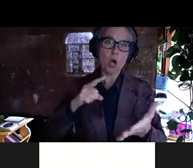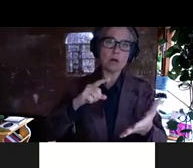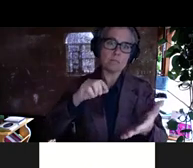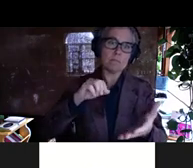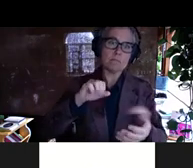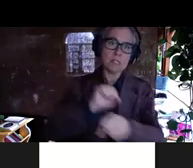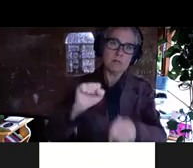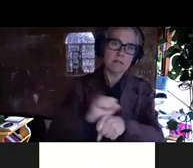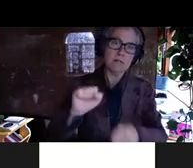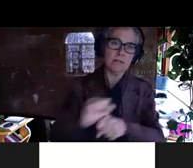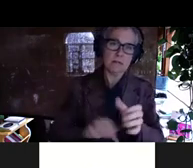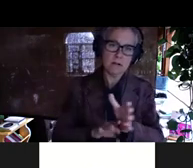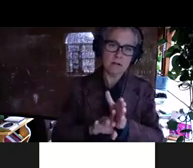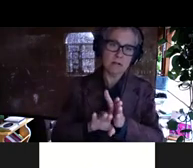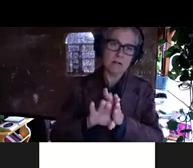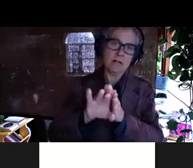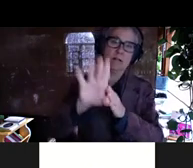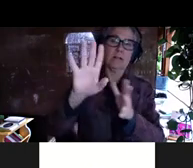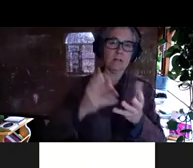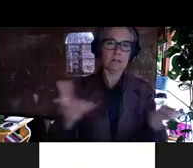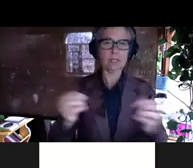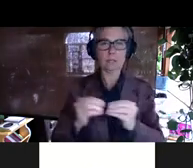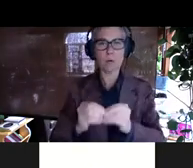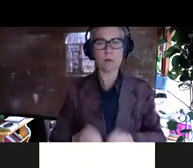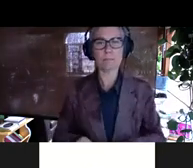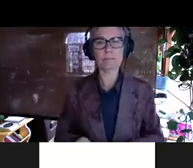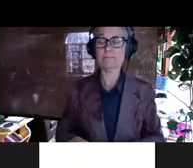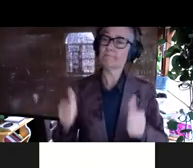that's another difference, but yeah, that's a good point. Gotcha. Thank you.